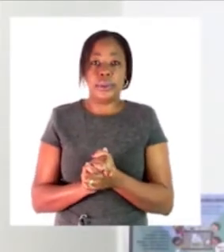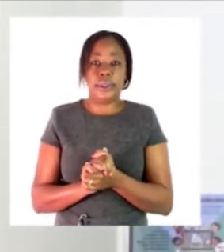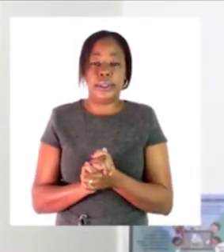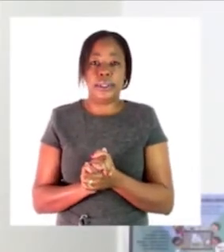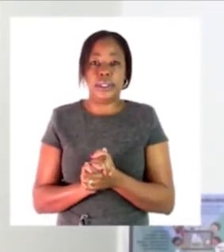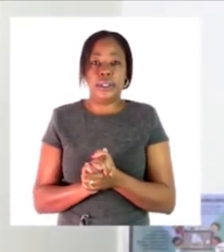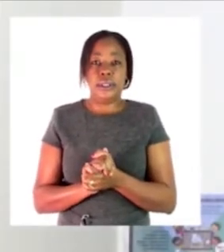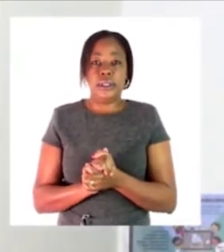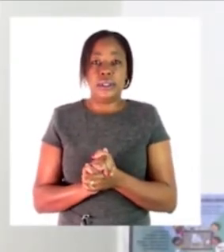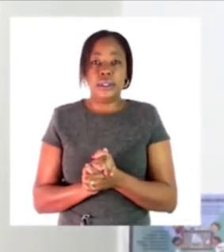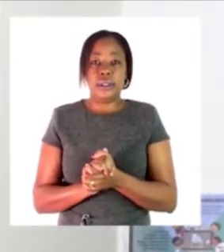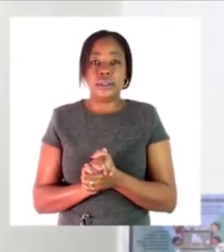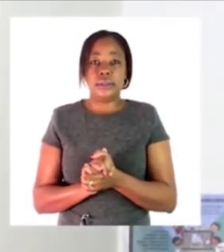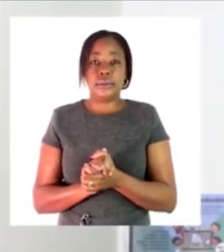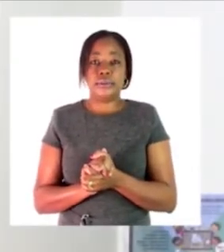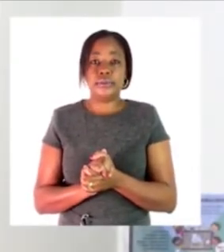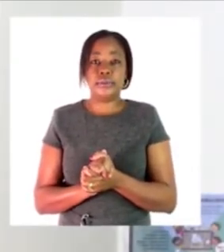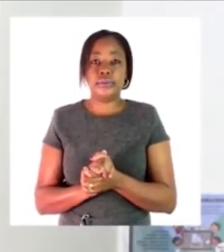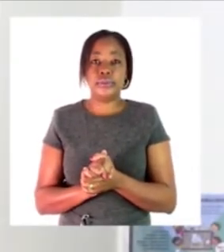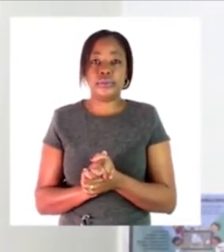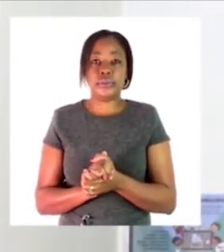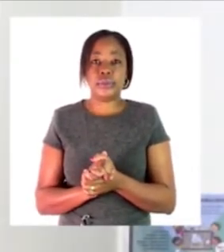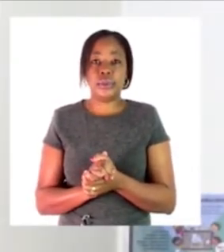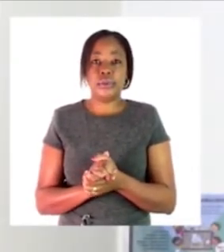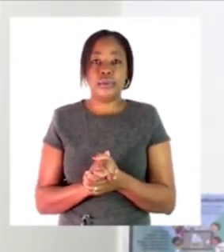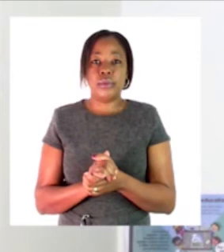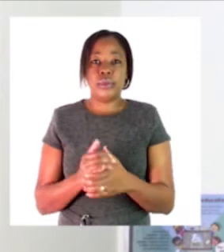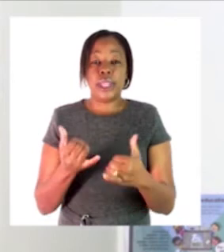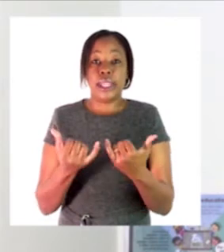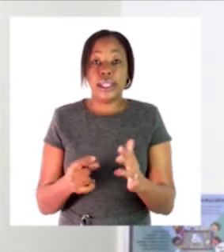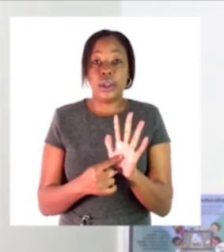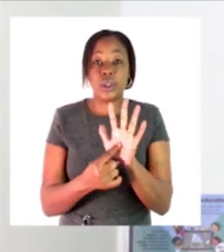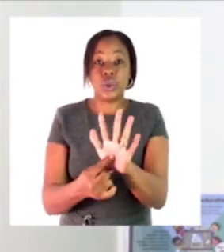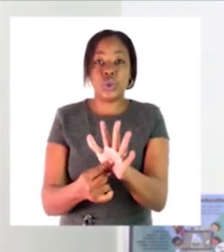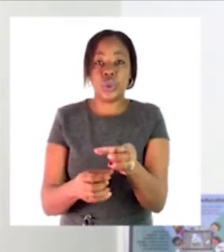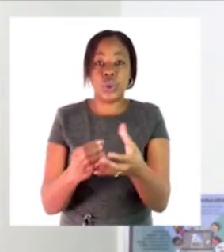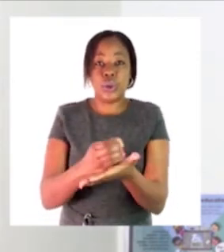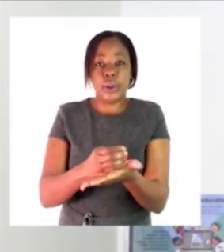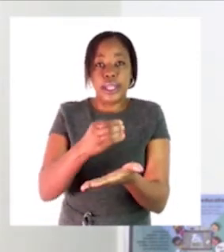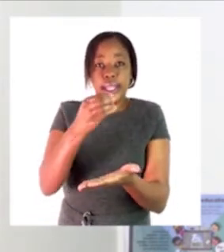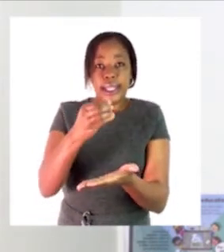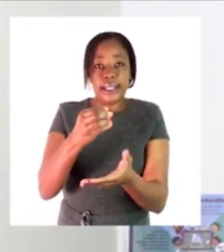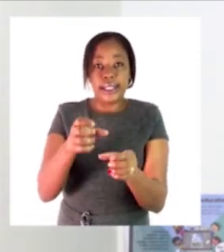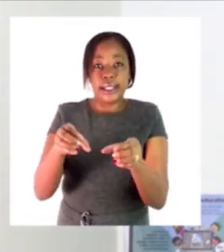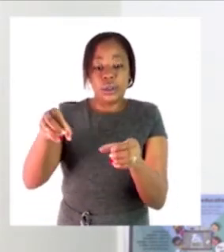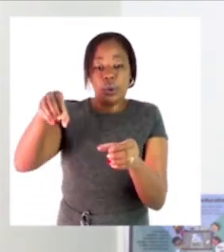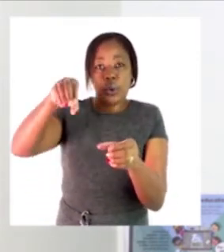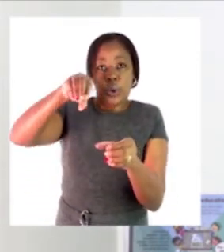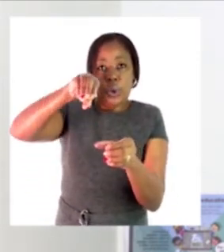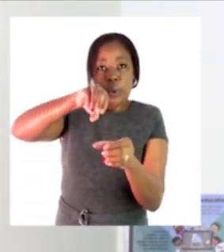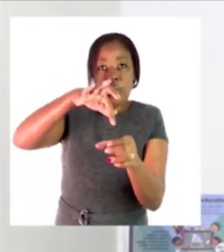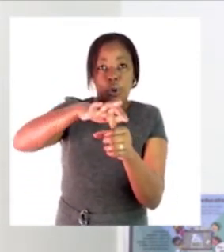what we mean by full if the glass is full you pour this